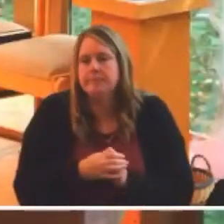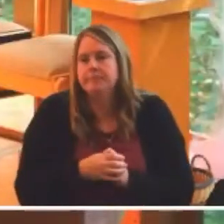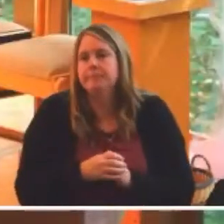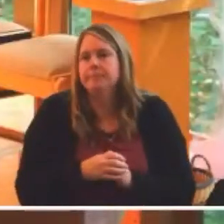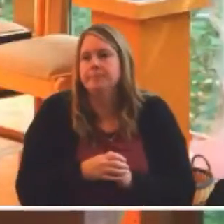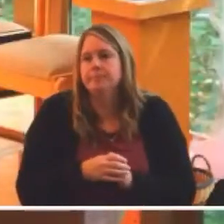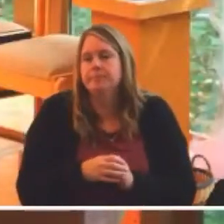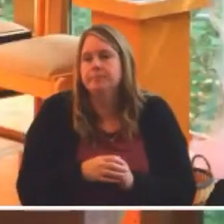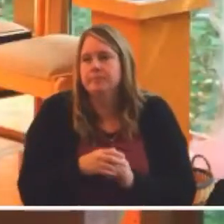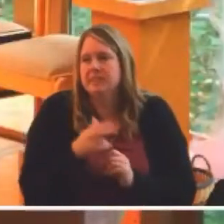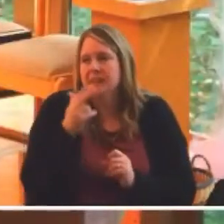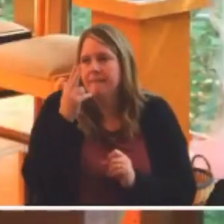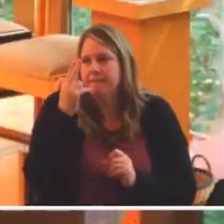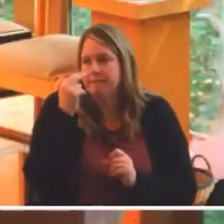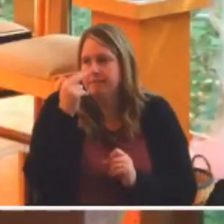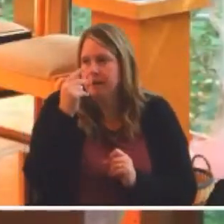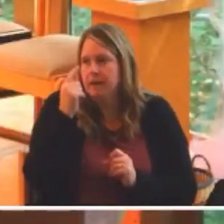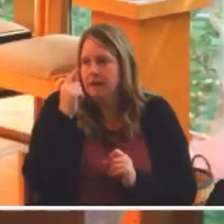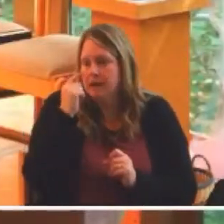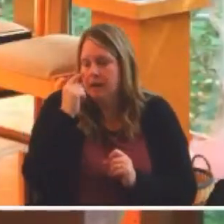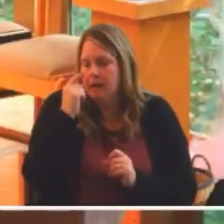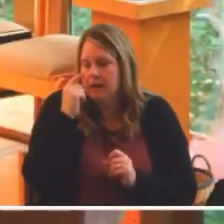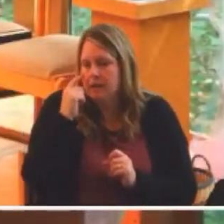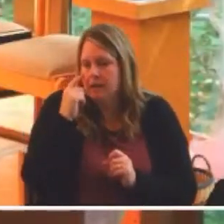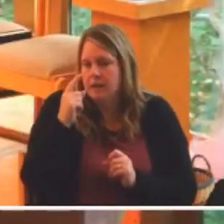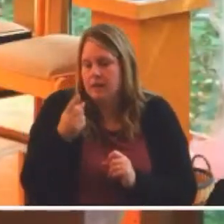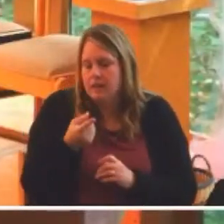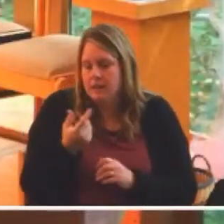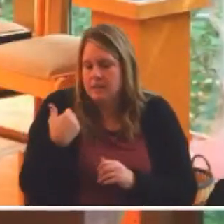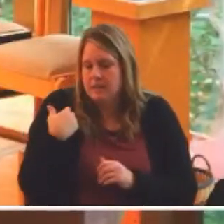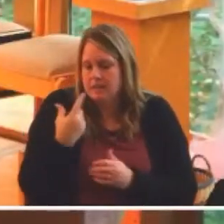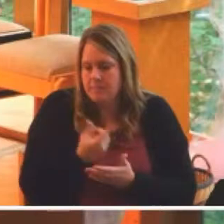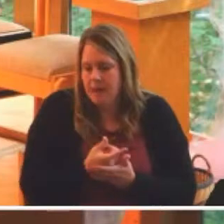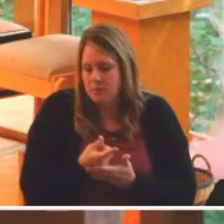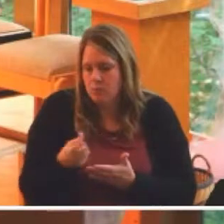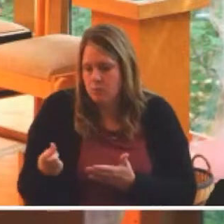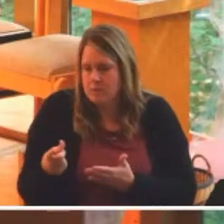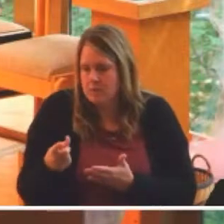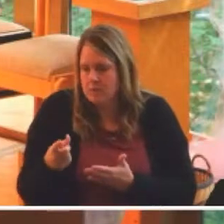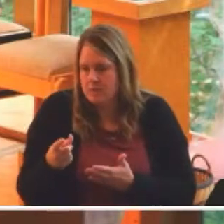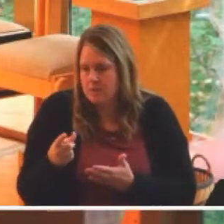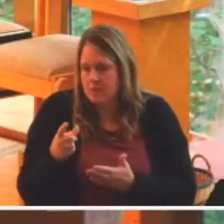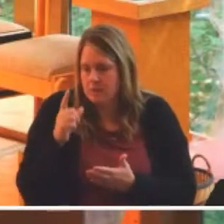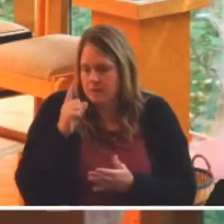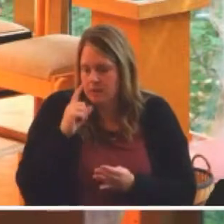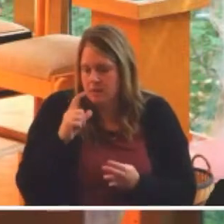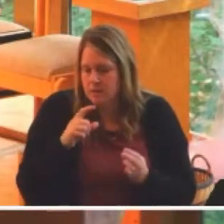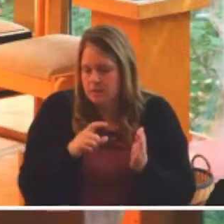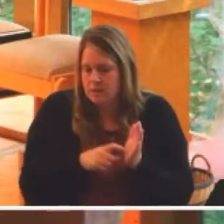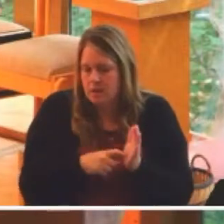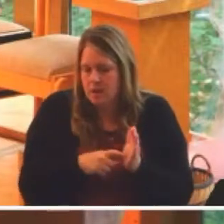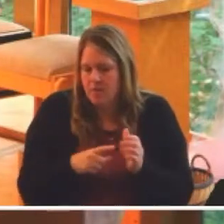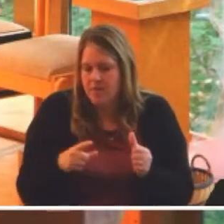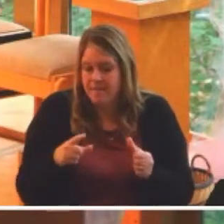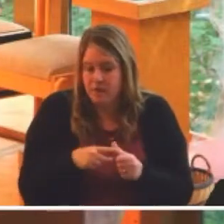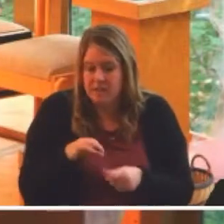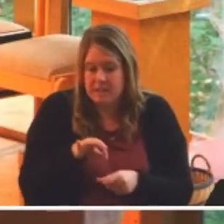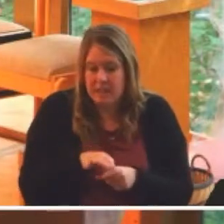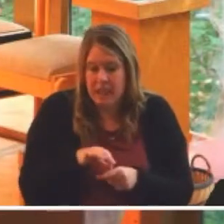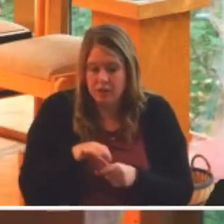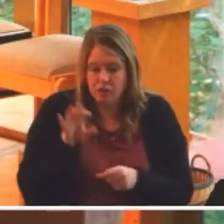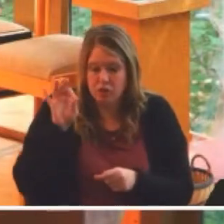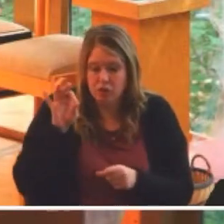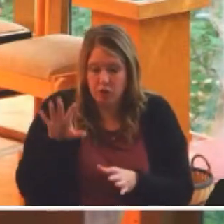It's funny, I think I noted in the Edo's note this past week that the first election sermon was offered in 1634.